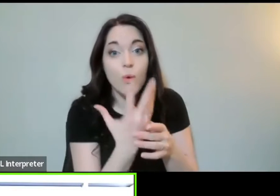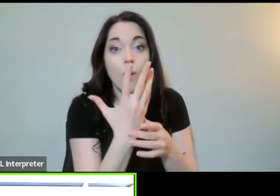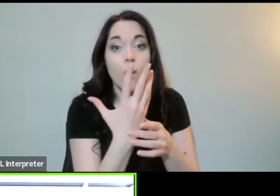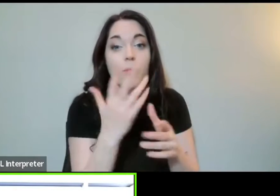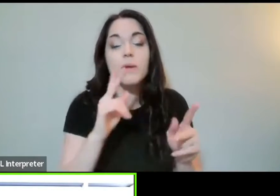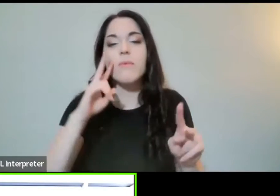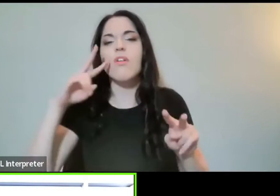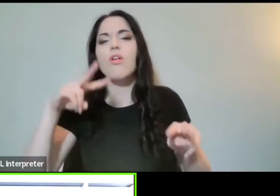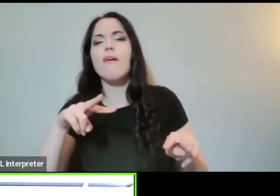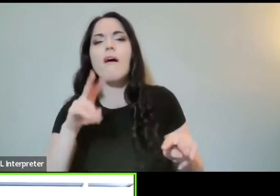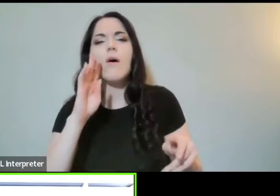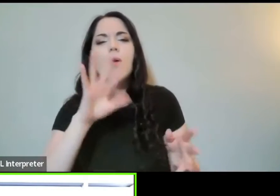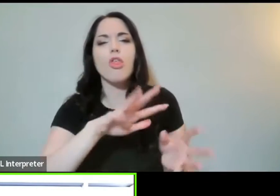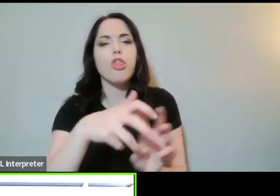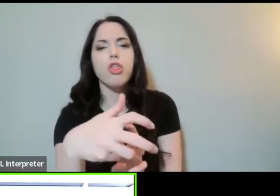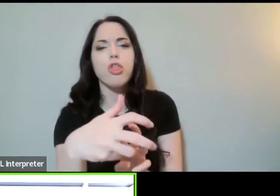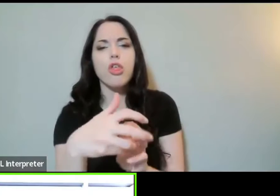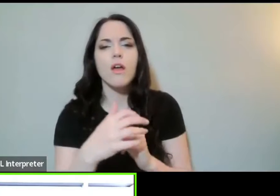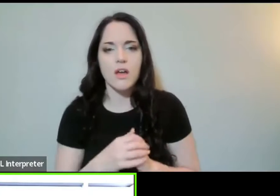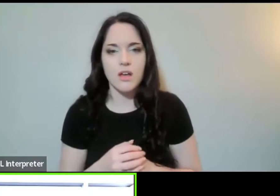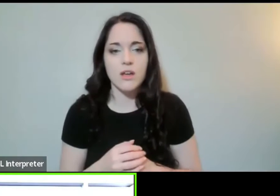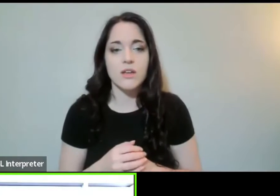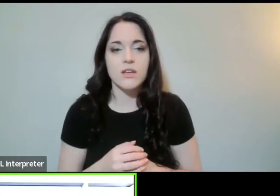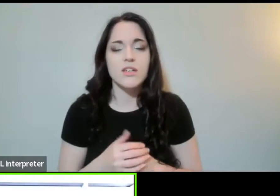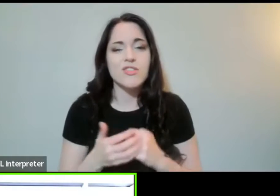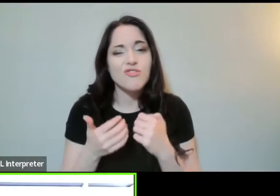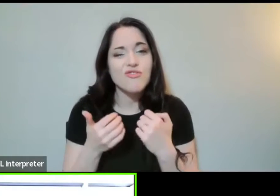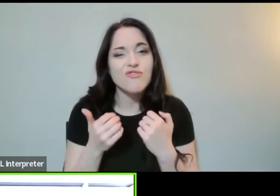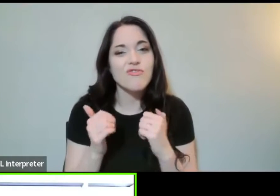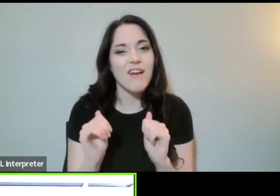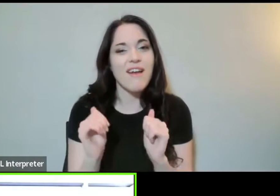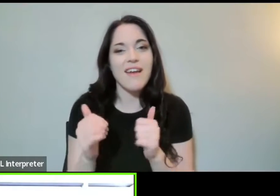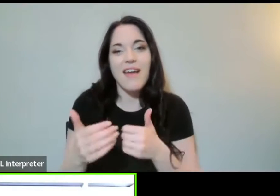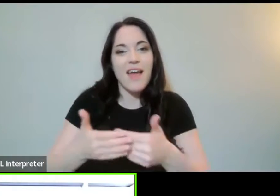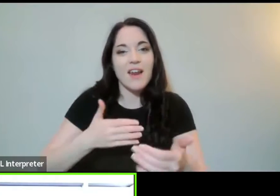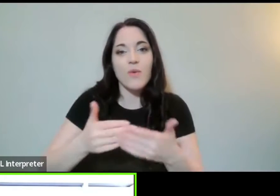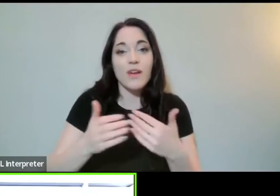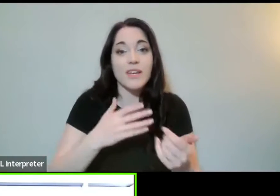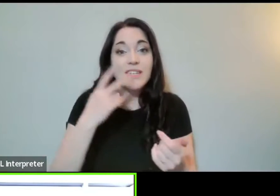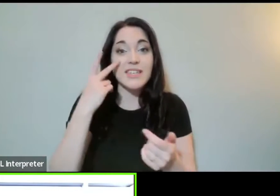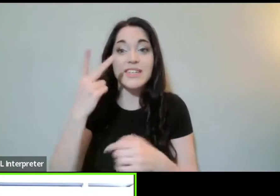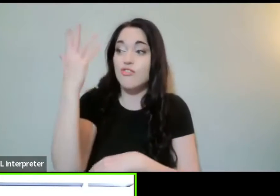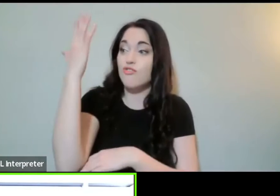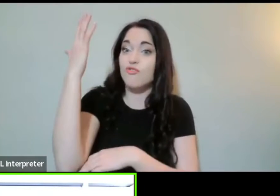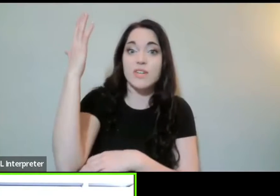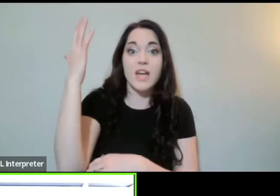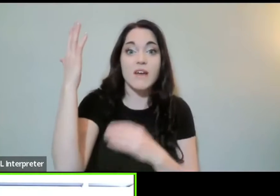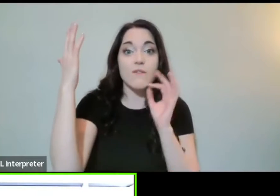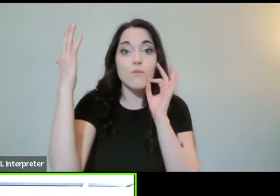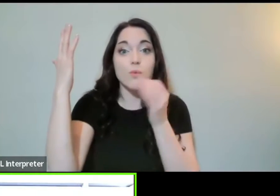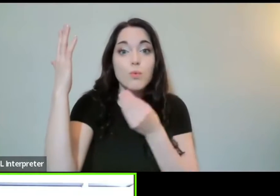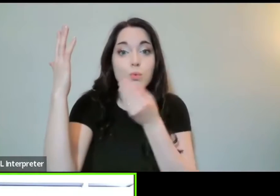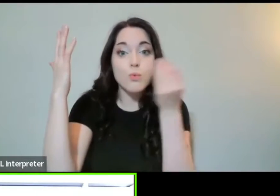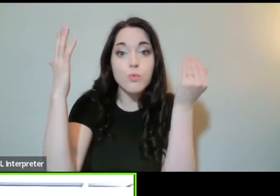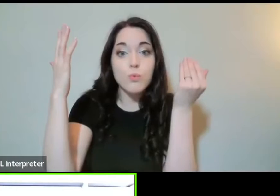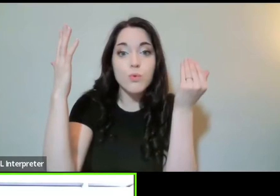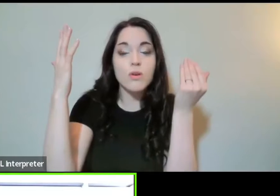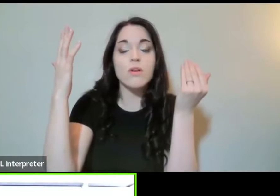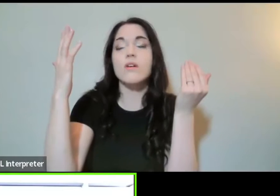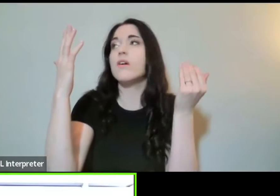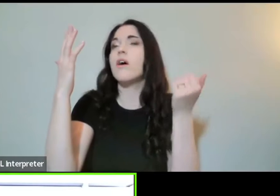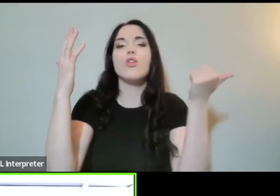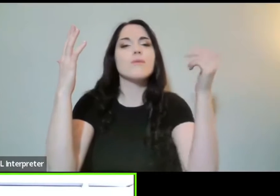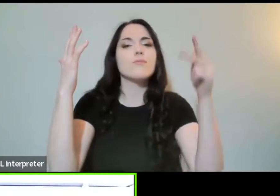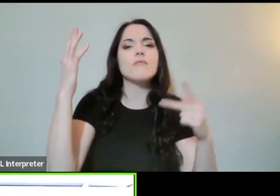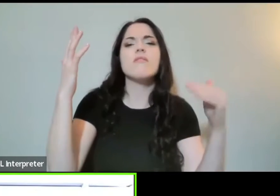failure. Taking a chance on a gangly, fruitless tree when the sure bet says, cut it down.